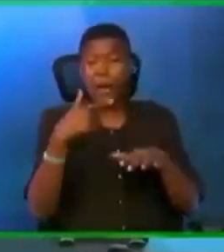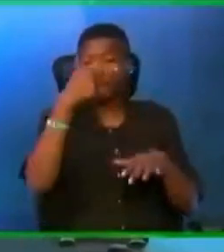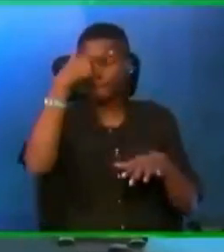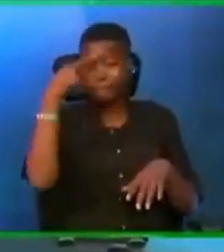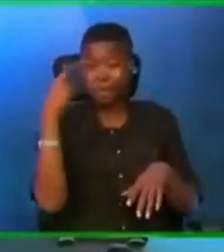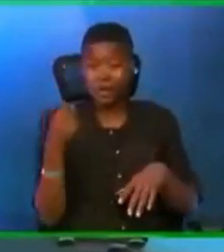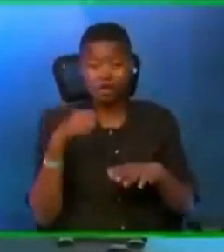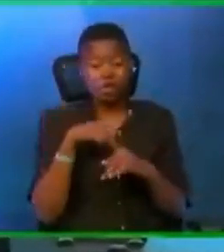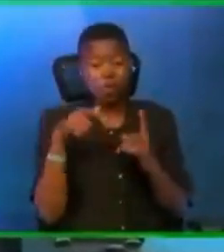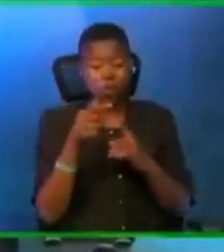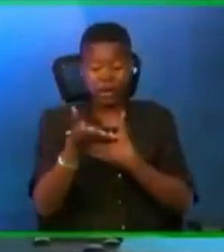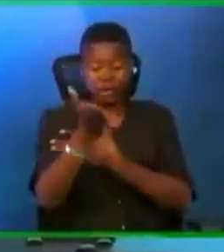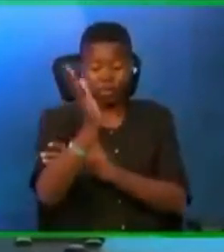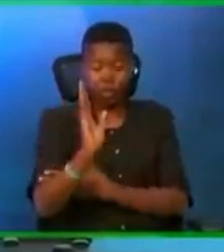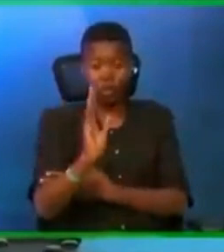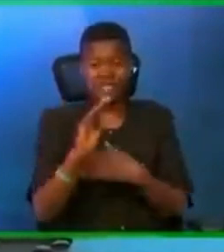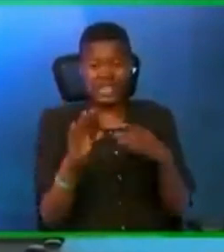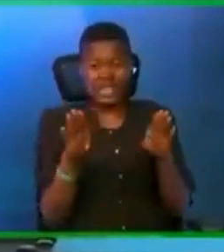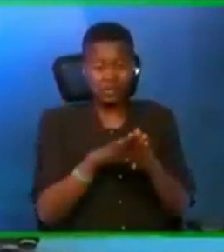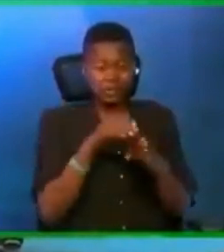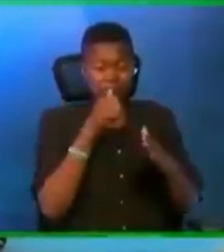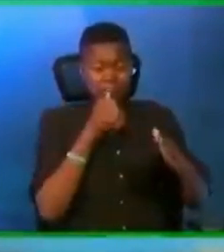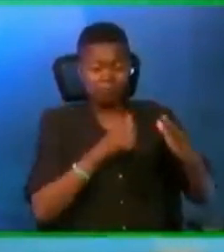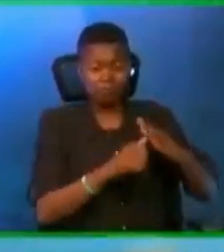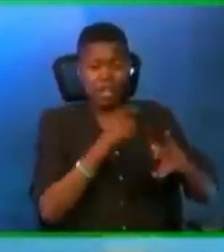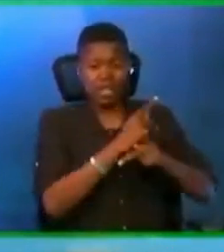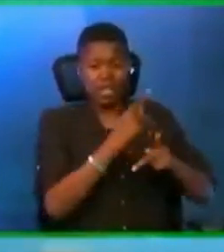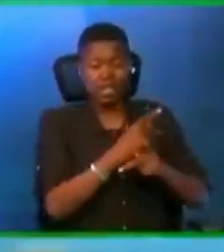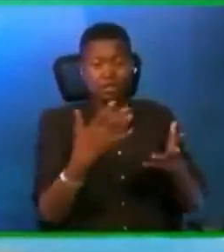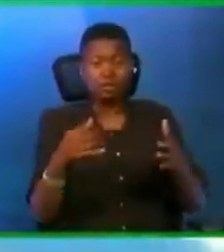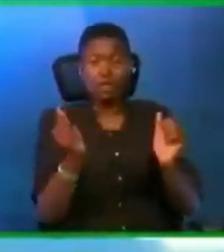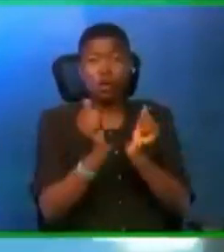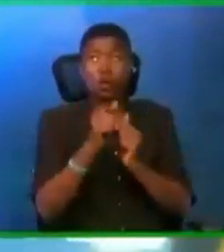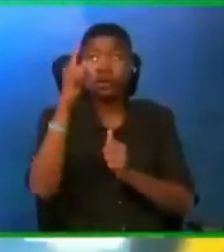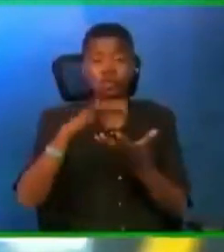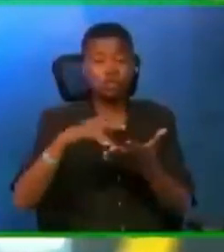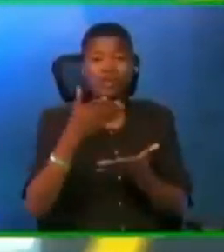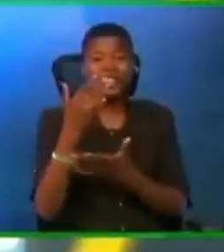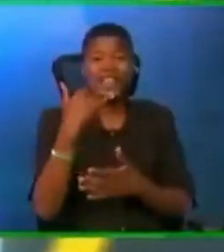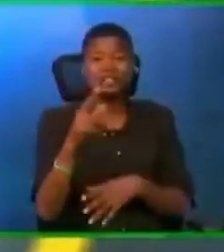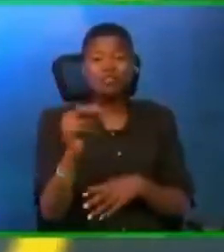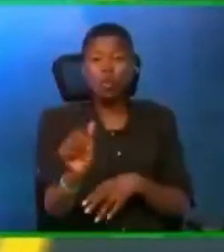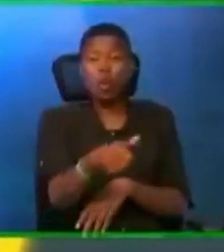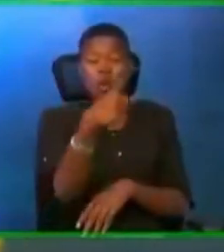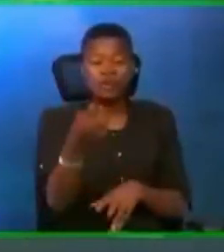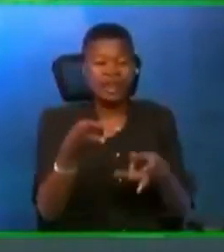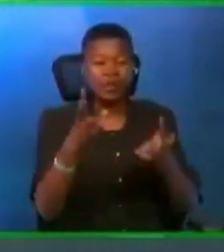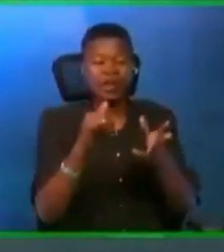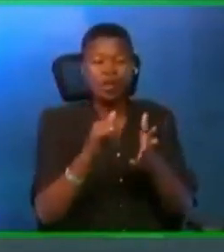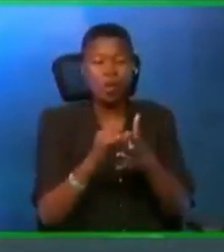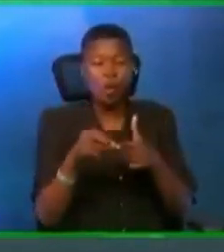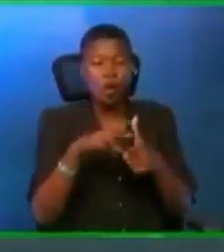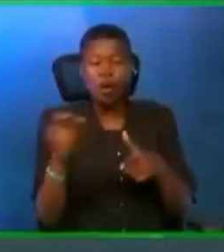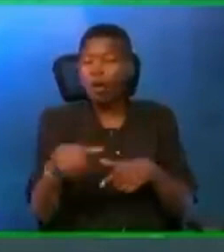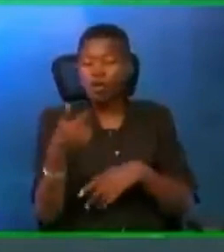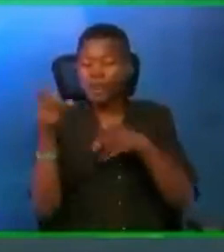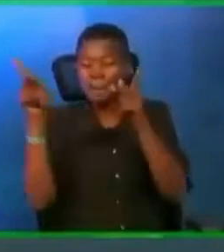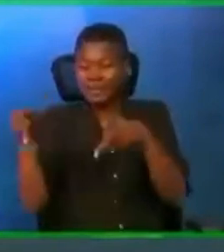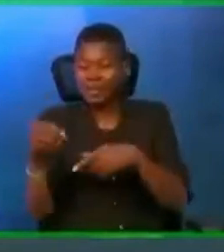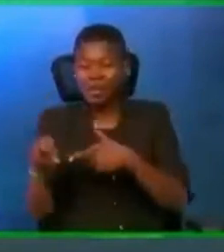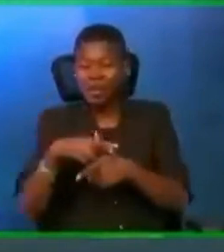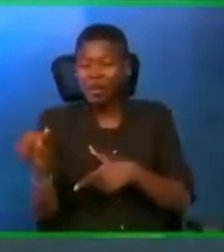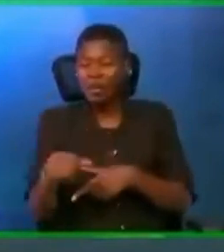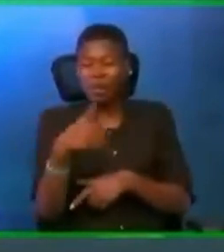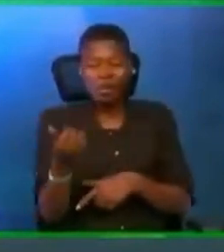Because when God seals something with his glory, there is no other source that you can look to, to unravel the things that